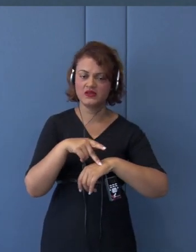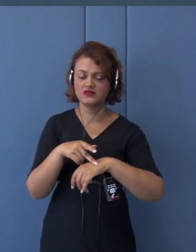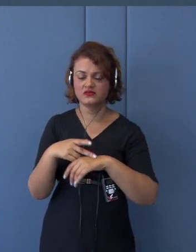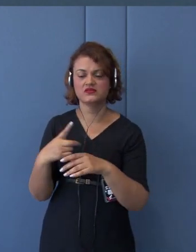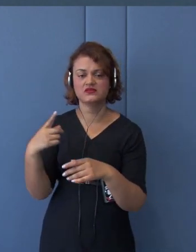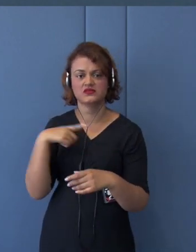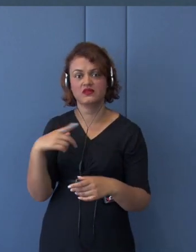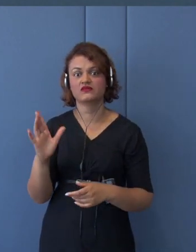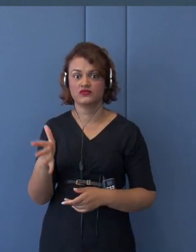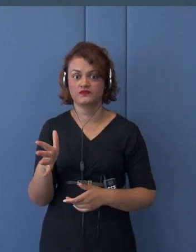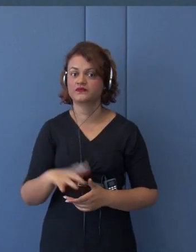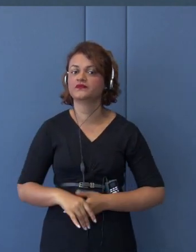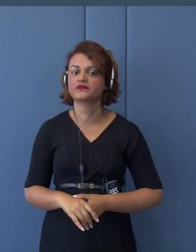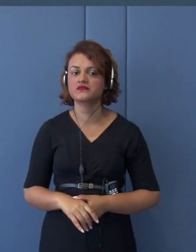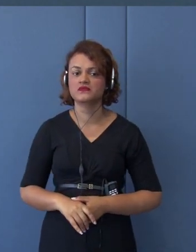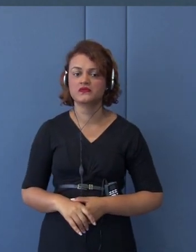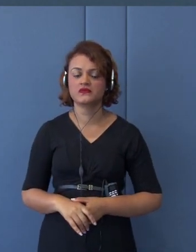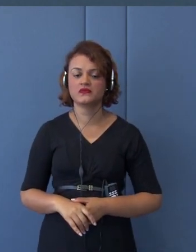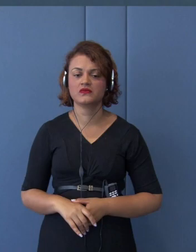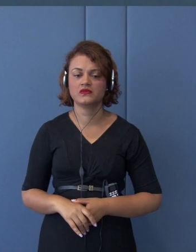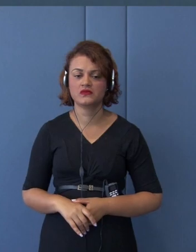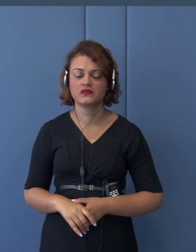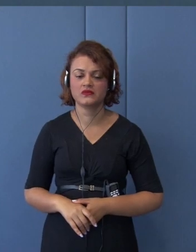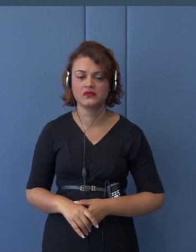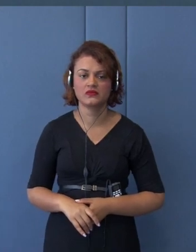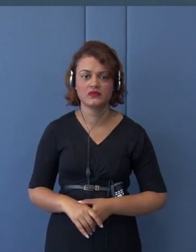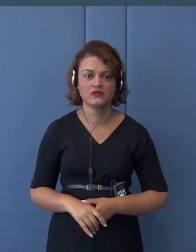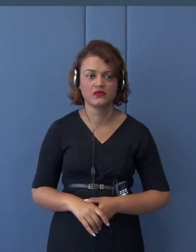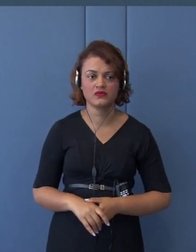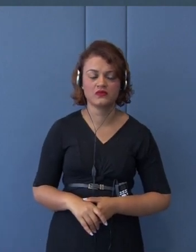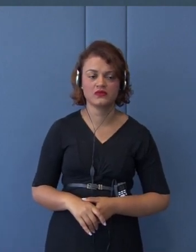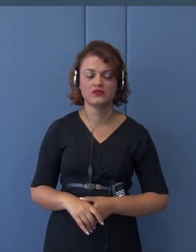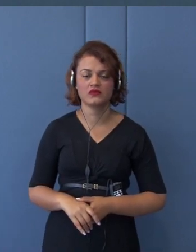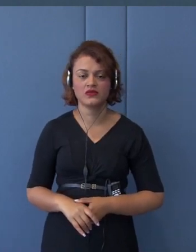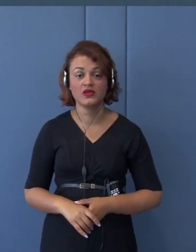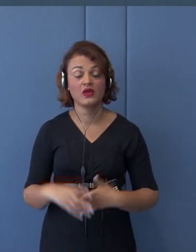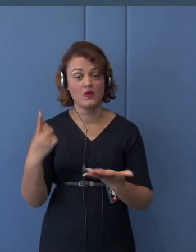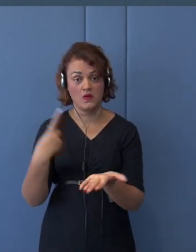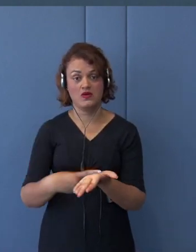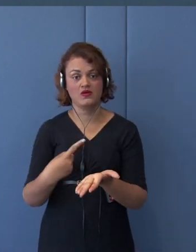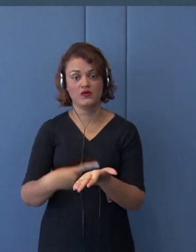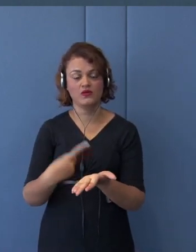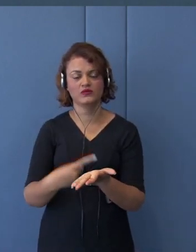comprehensive, and also quite